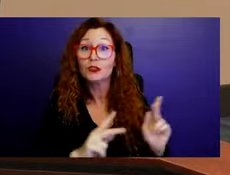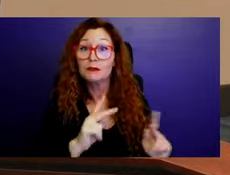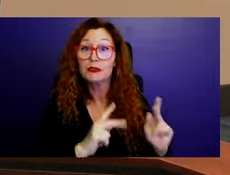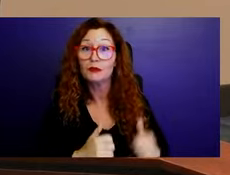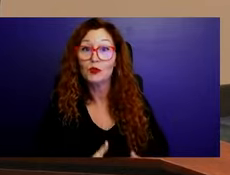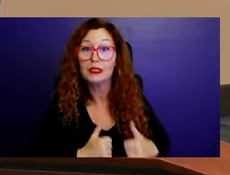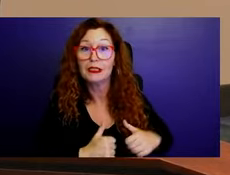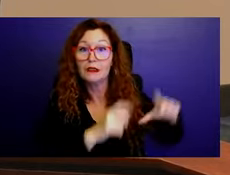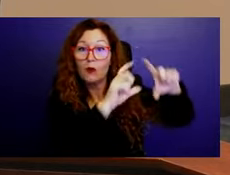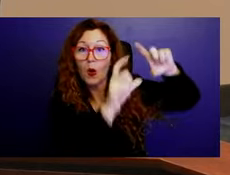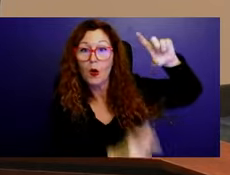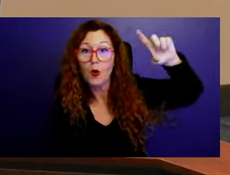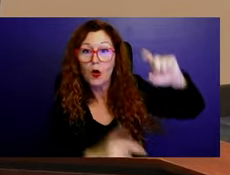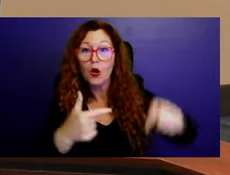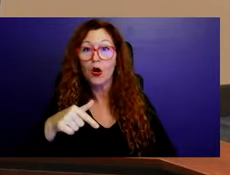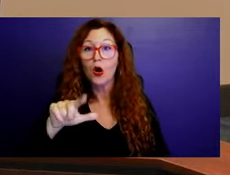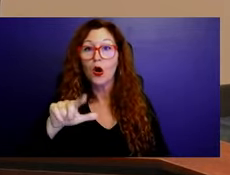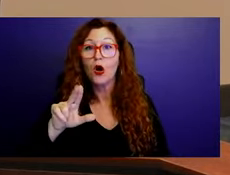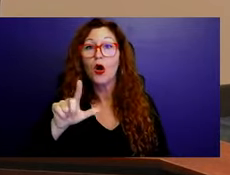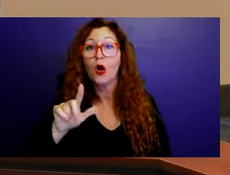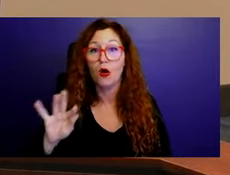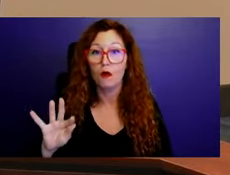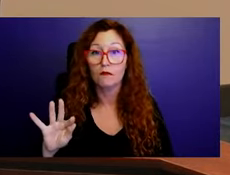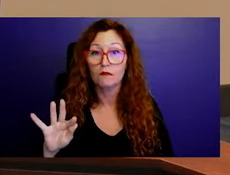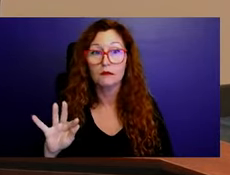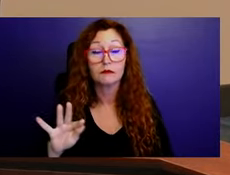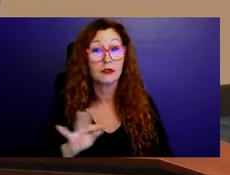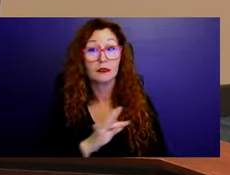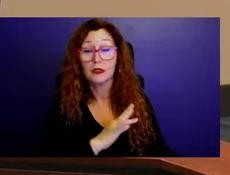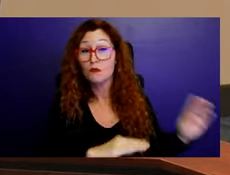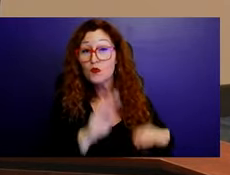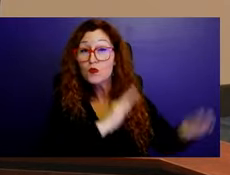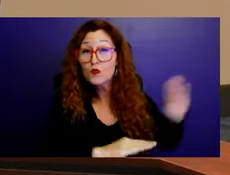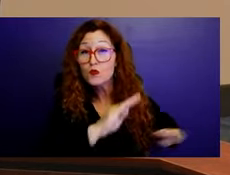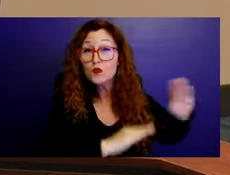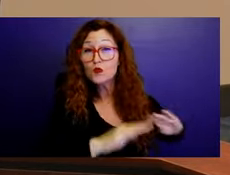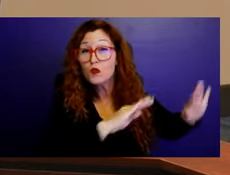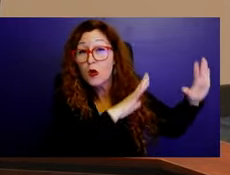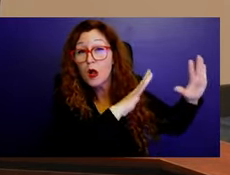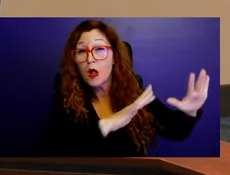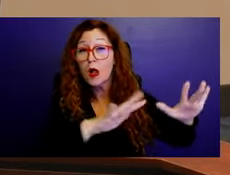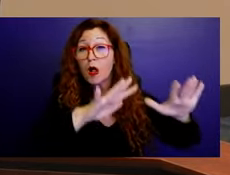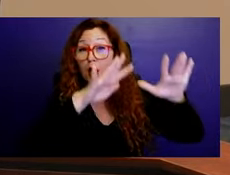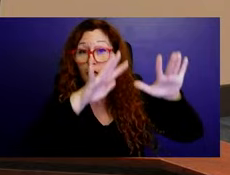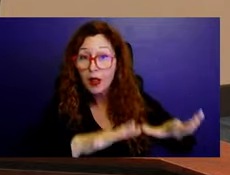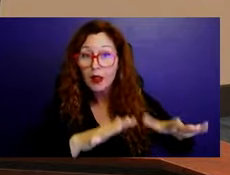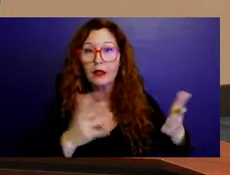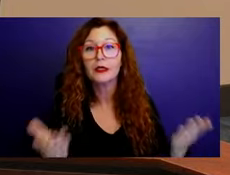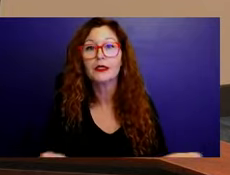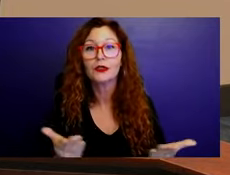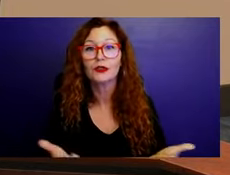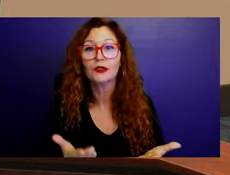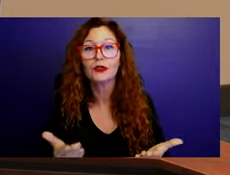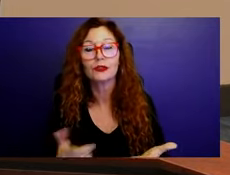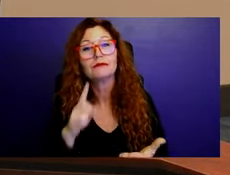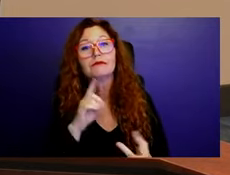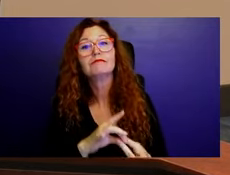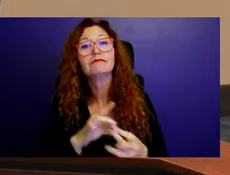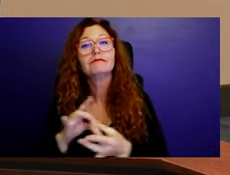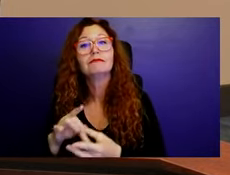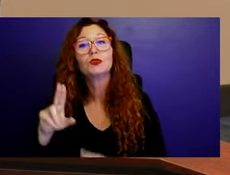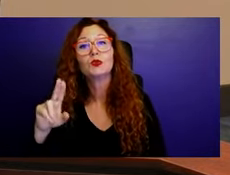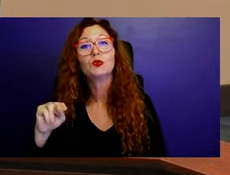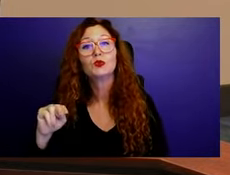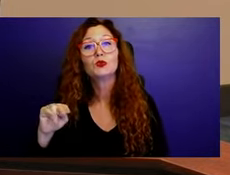here. And this is how this all came about along with the Unity Project because when they segregated the city,